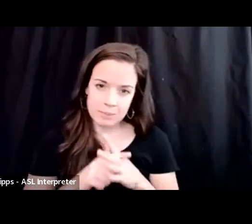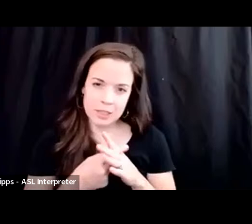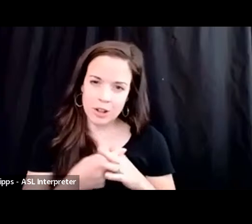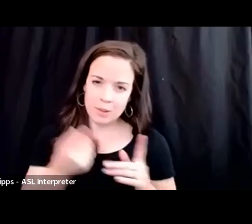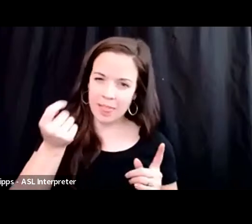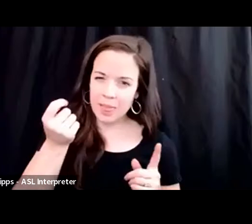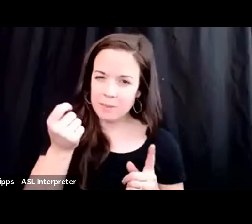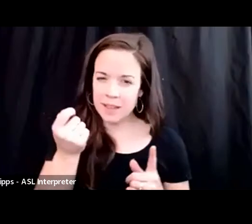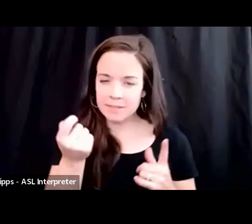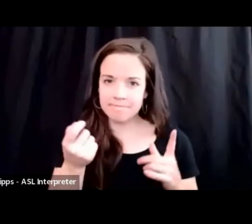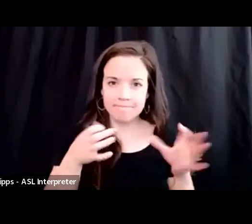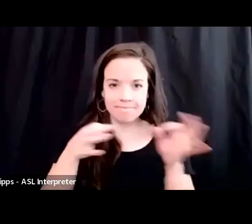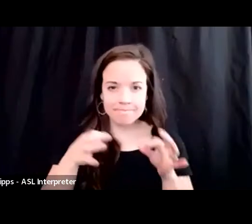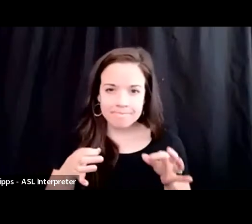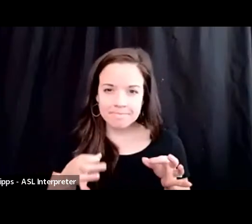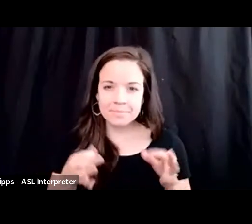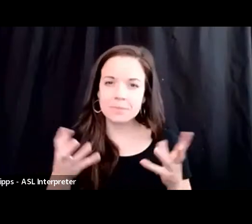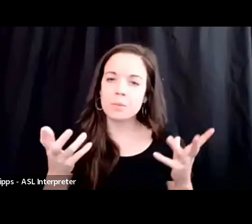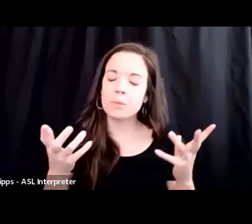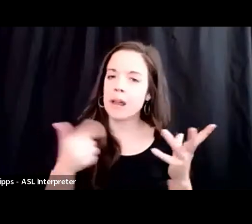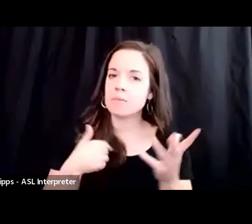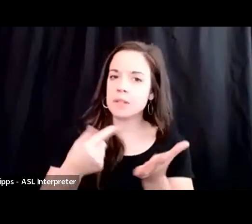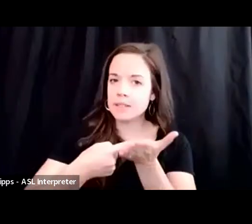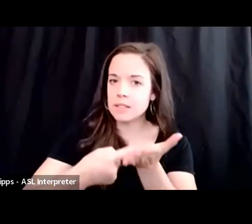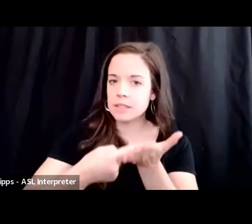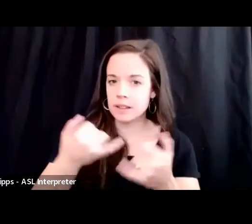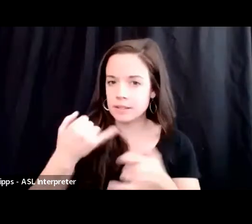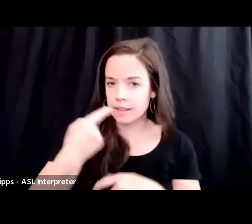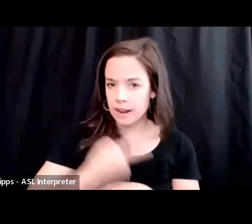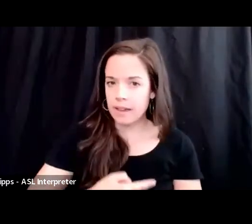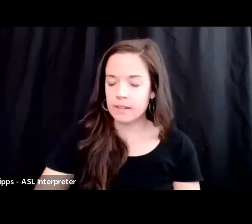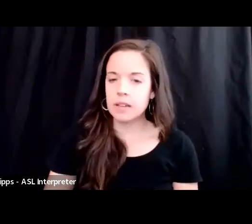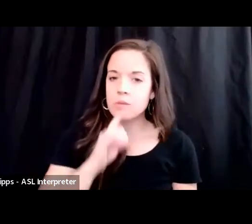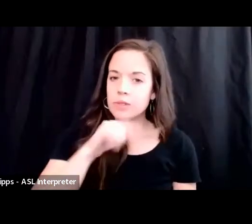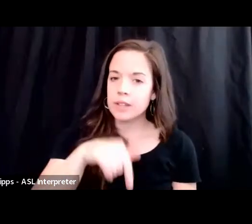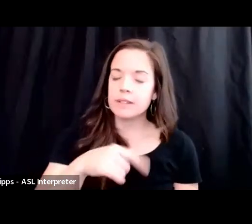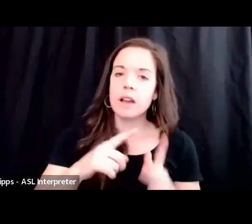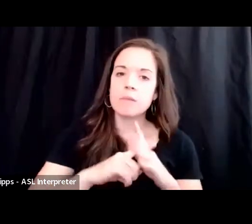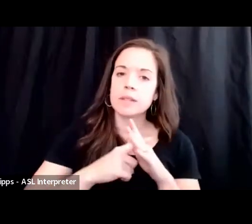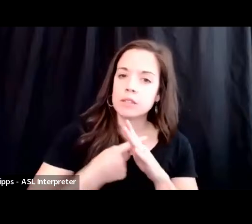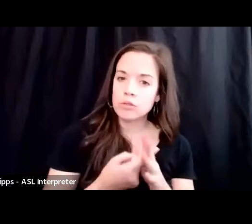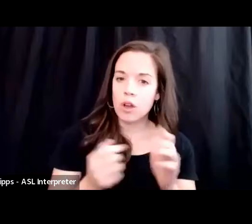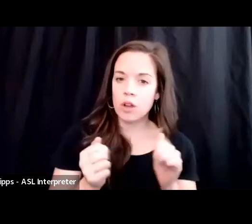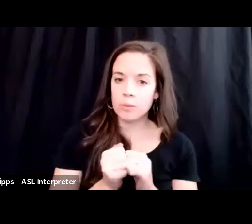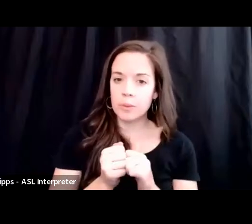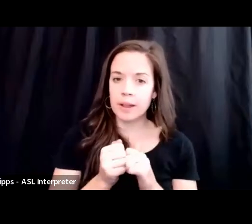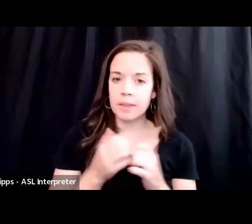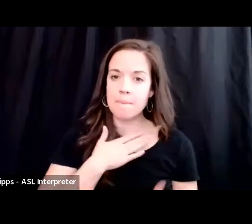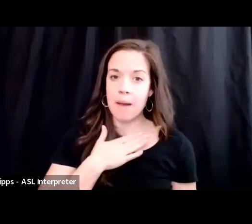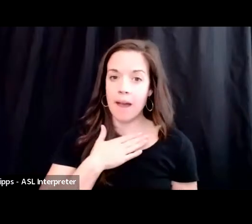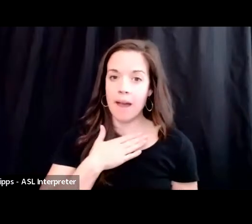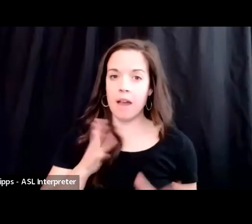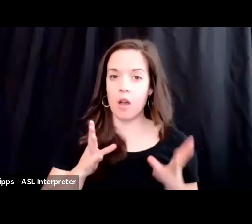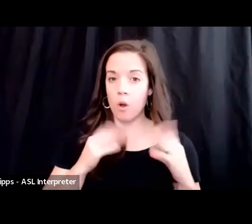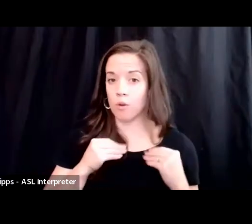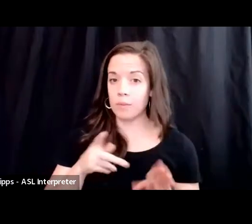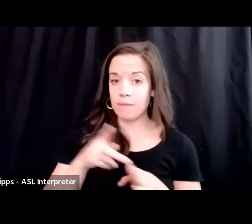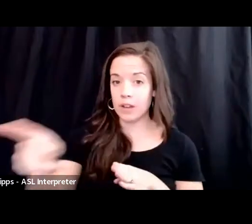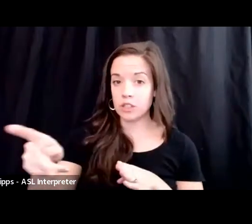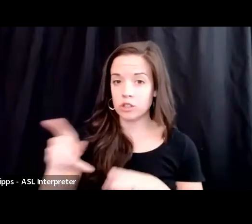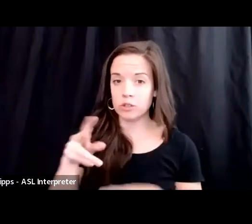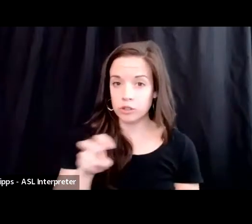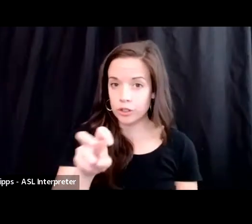roadmap of what I'm going to discuss today. I'm really going to start with my own professional journey.